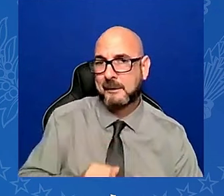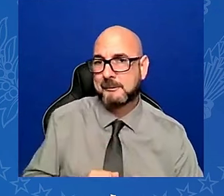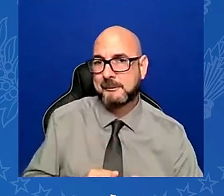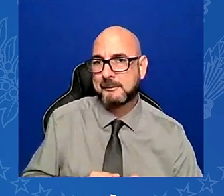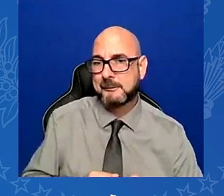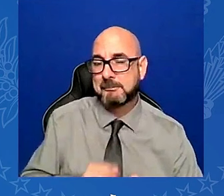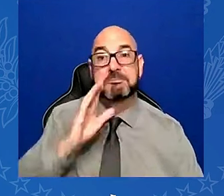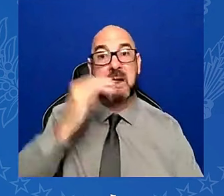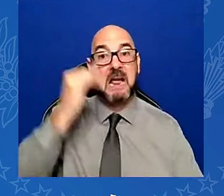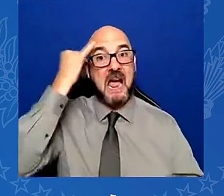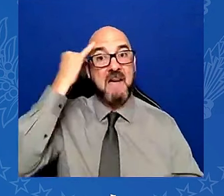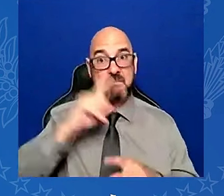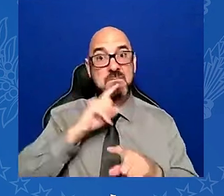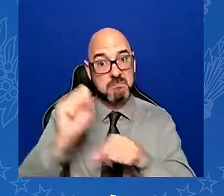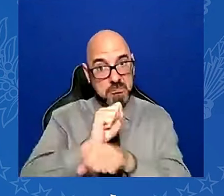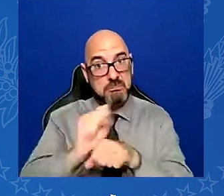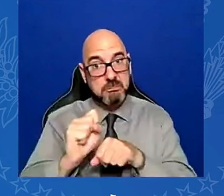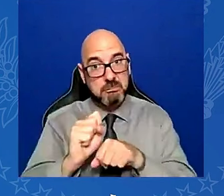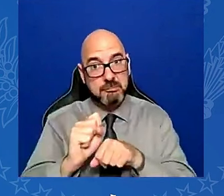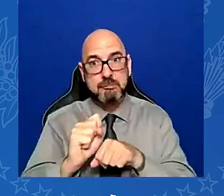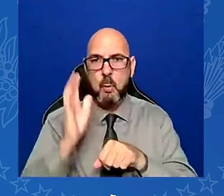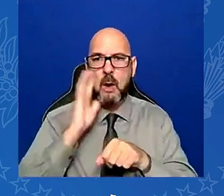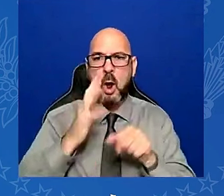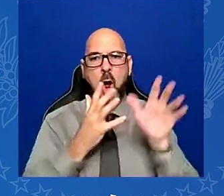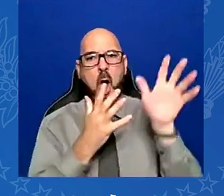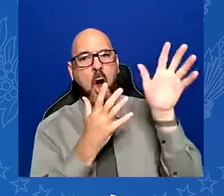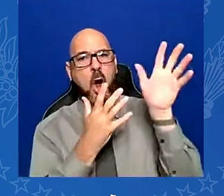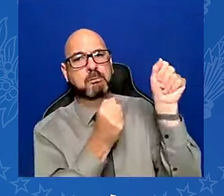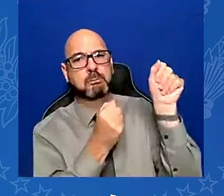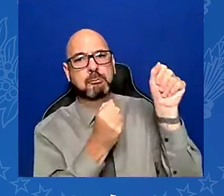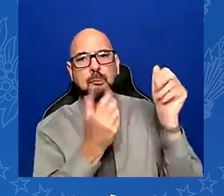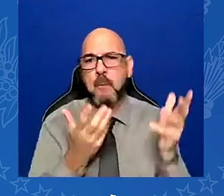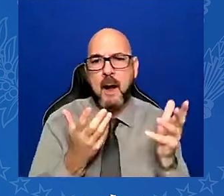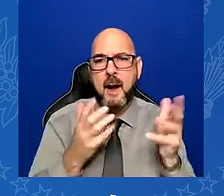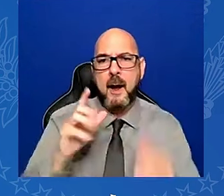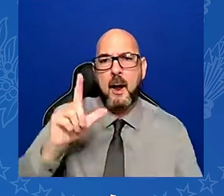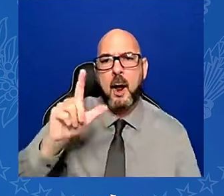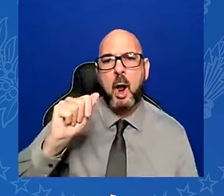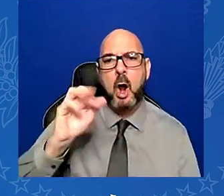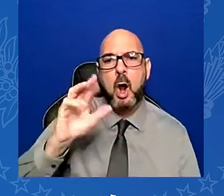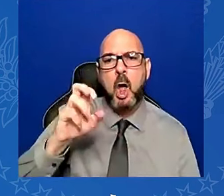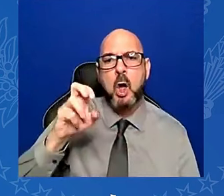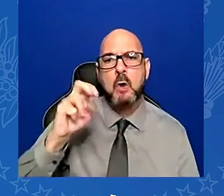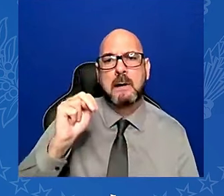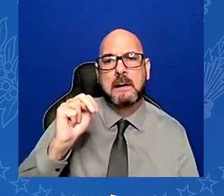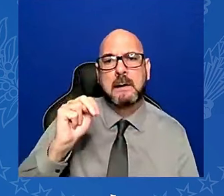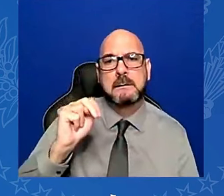Now, to all my friends in the press and Fox News.